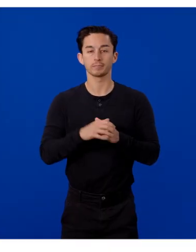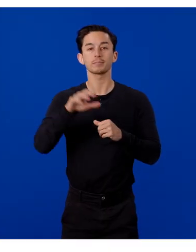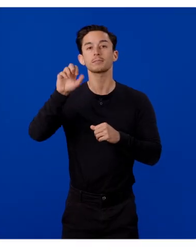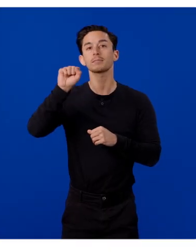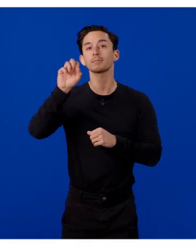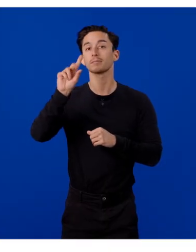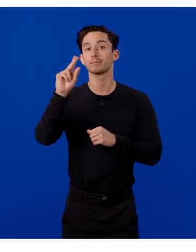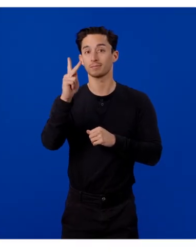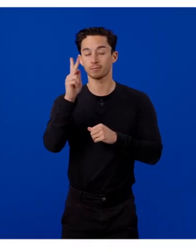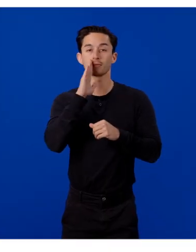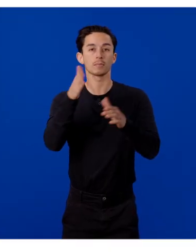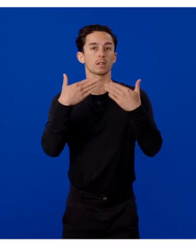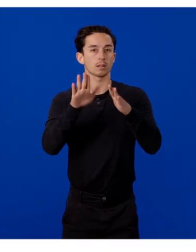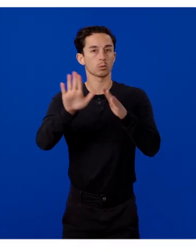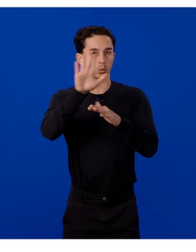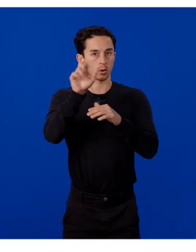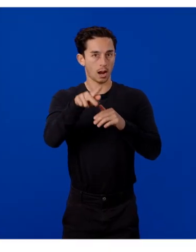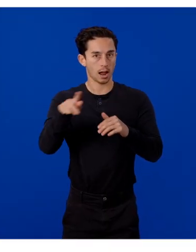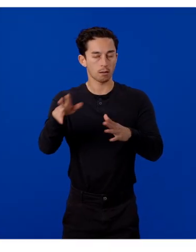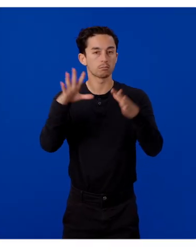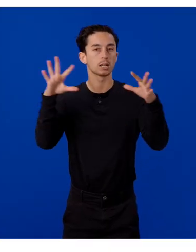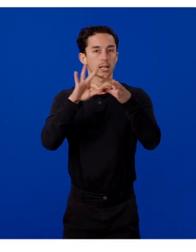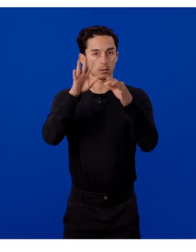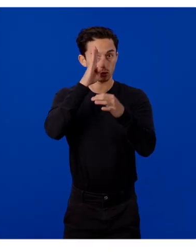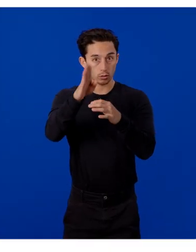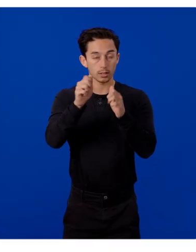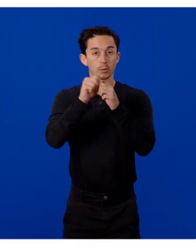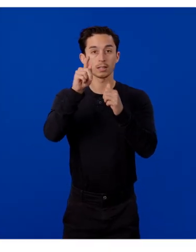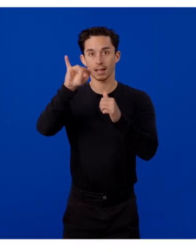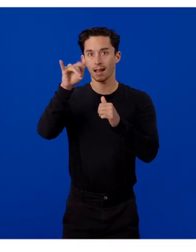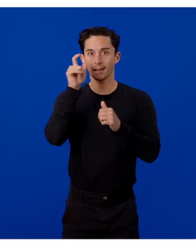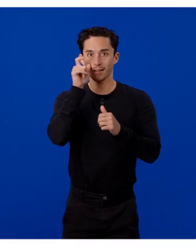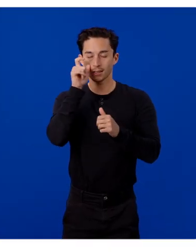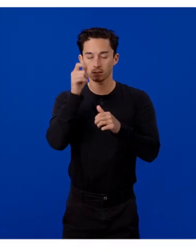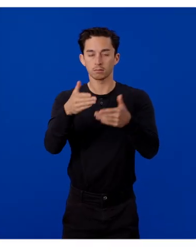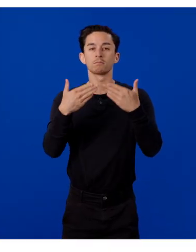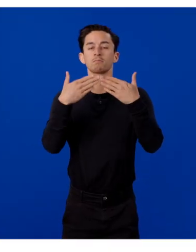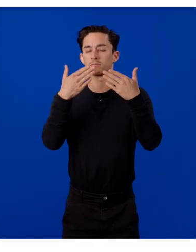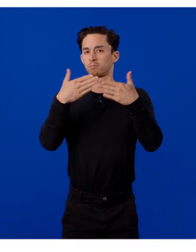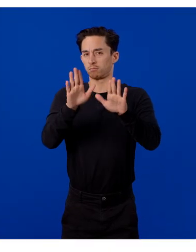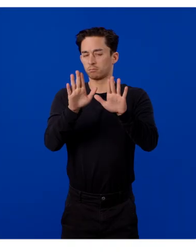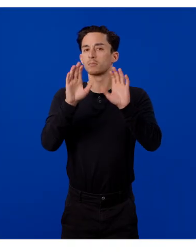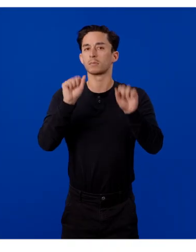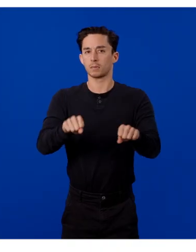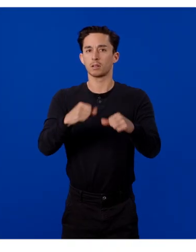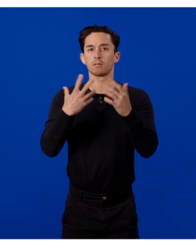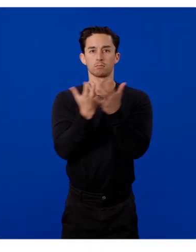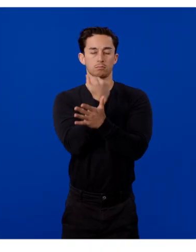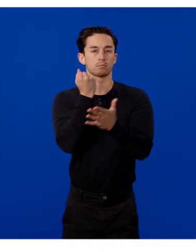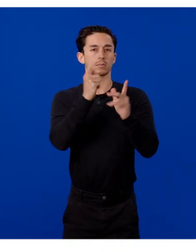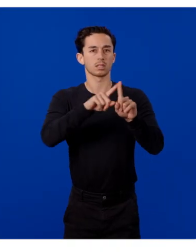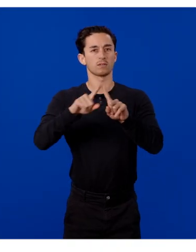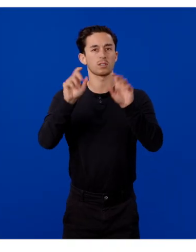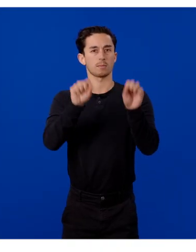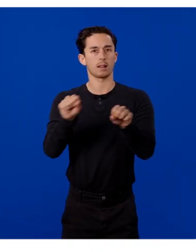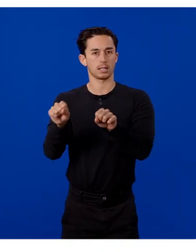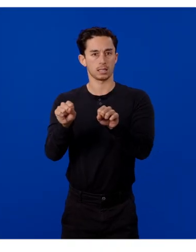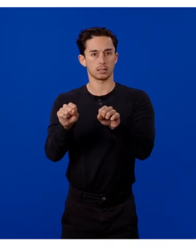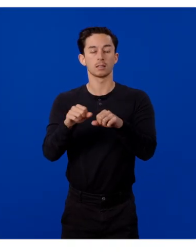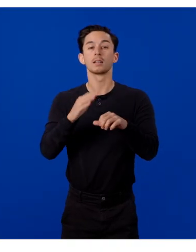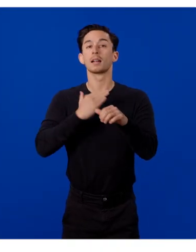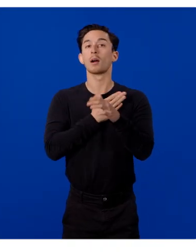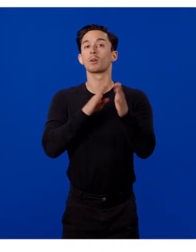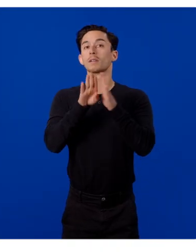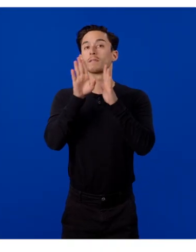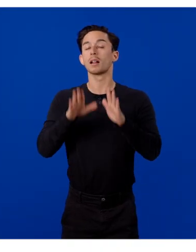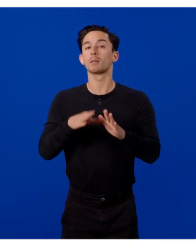SDK allows your app to connect directly with our AI classes and enables you to leverage a range of the classes' capabilities. In our